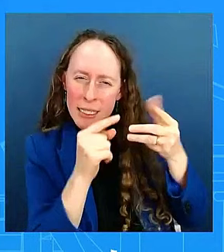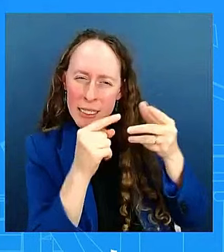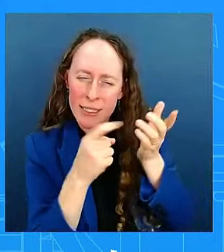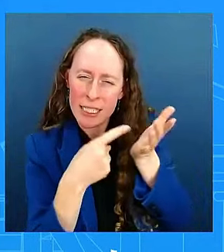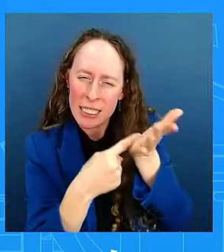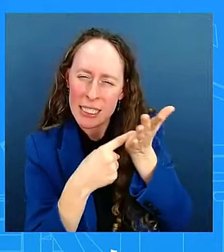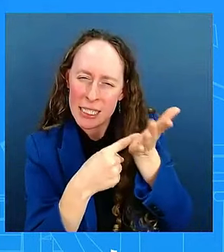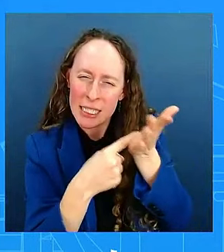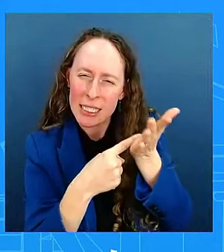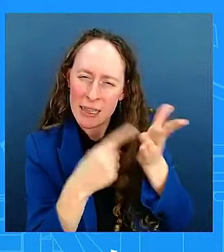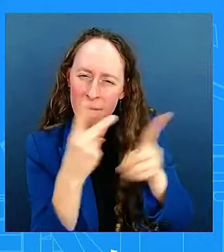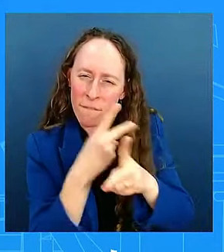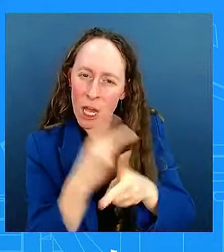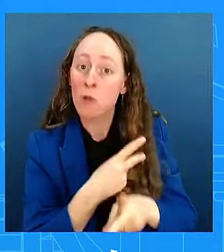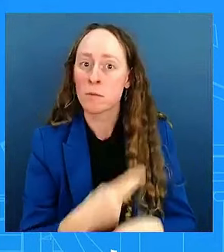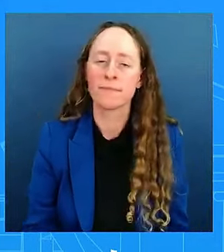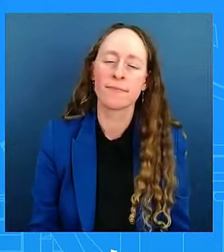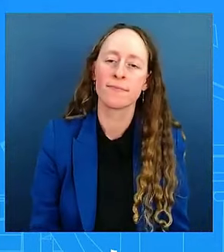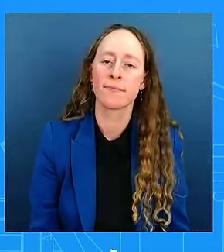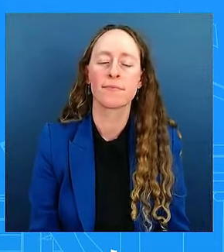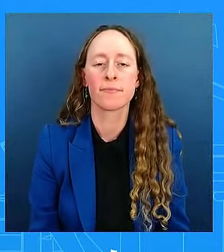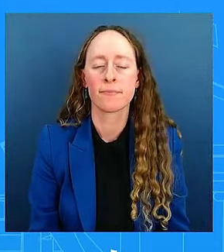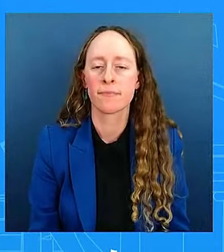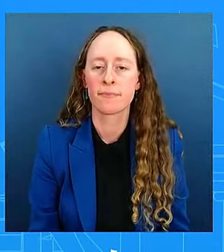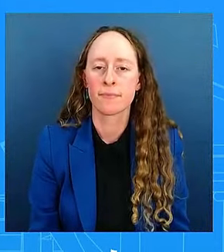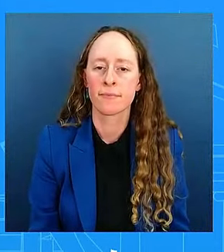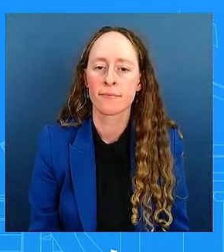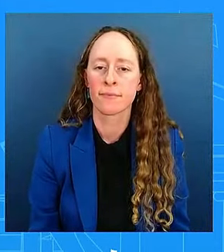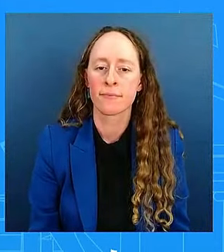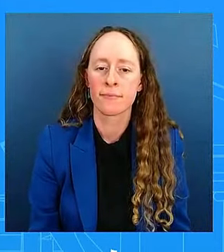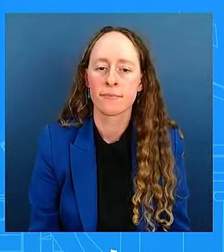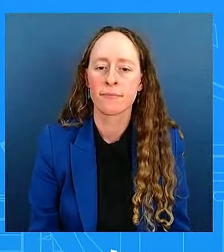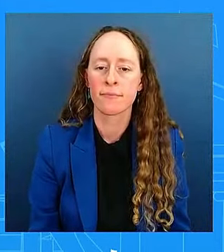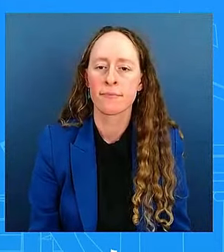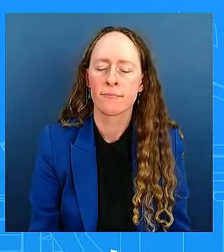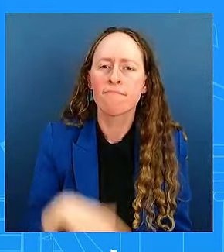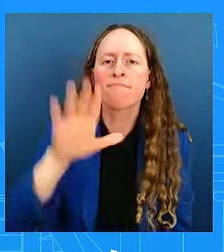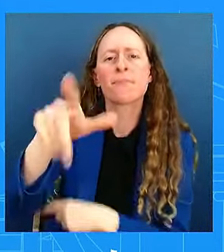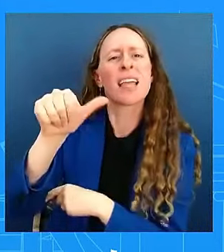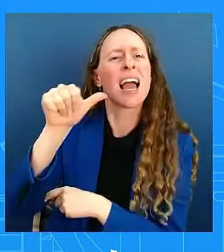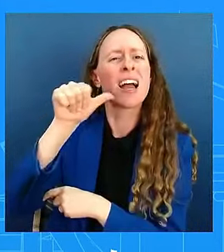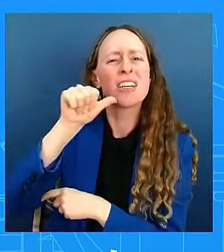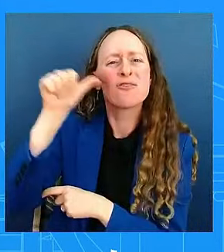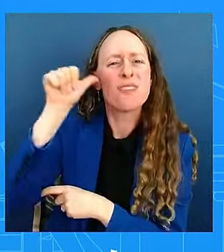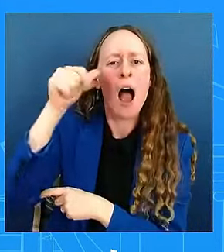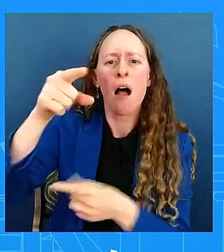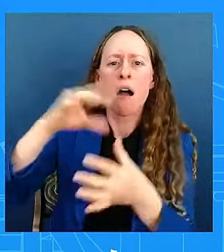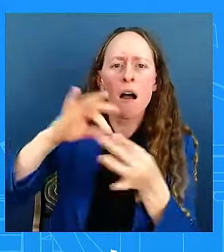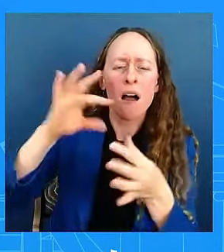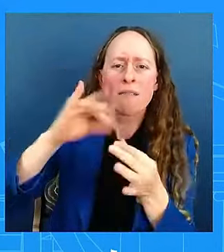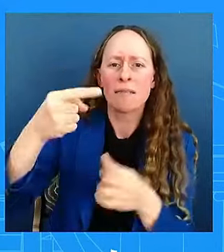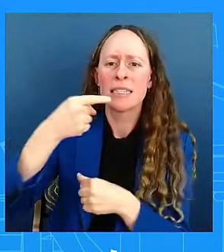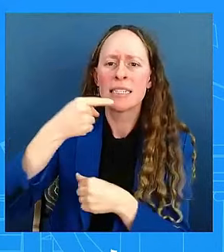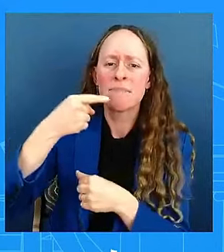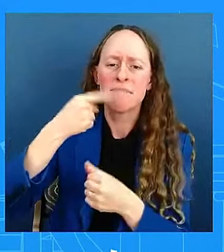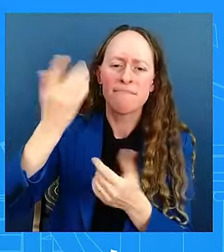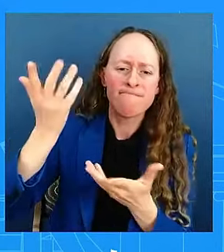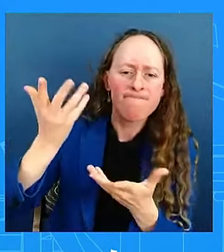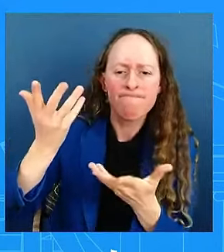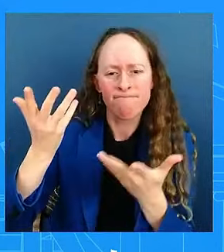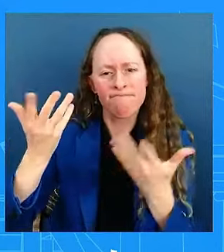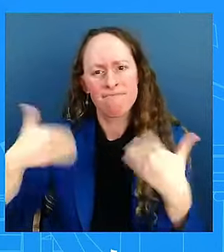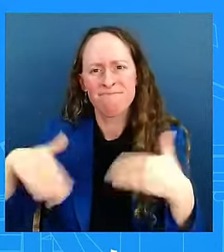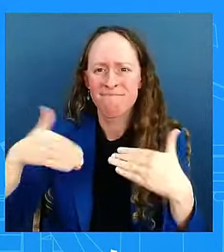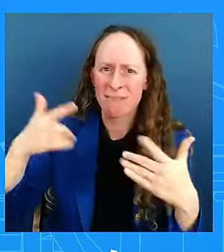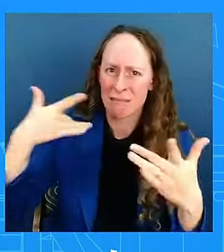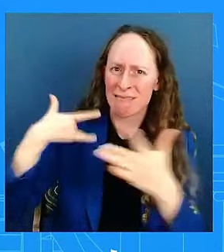Green. Thank you, Mr. President. Last night, you said that there's still a lot to do to avoid an all-out war in the Middle East. I mean, firstly, aren't we pretty close to